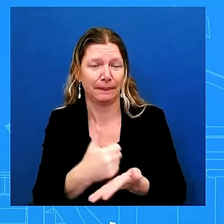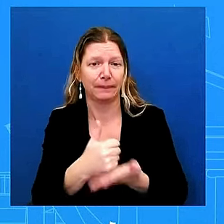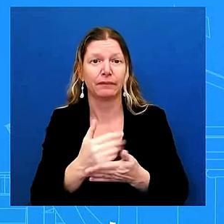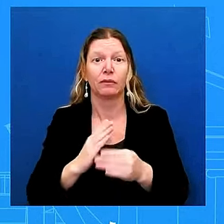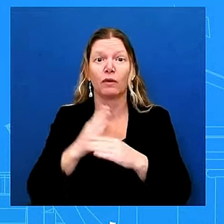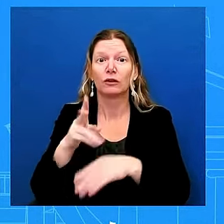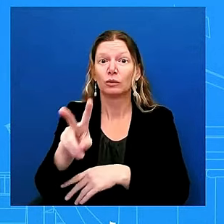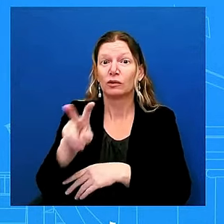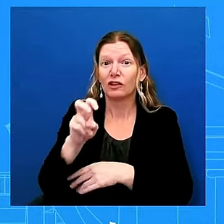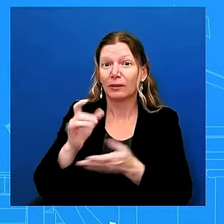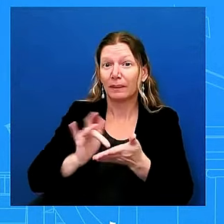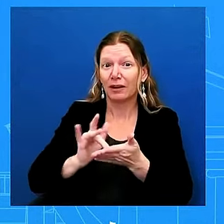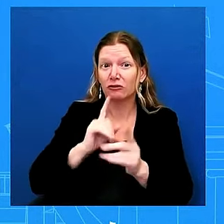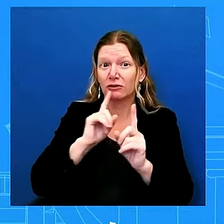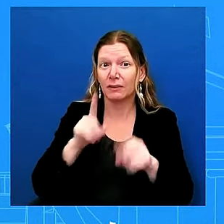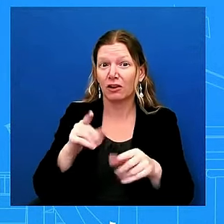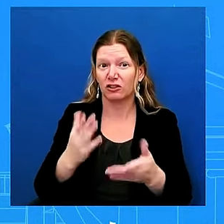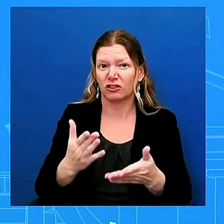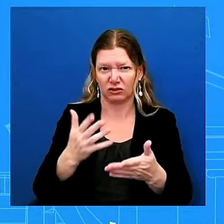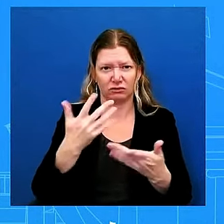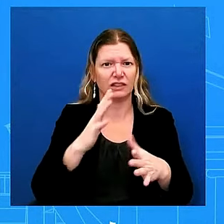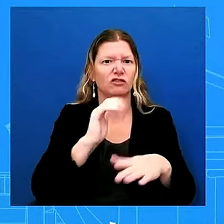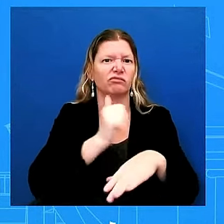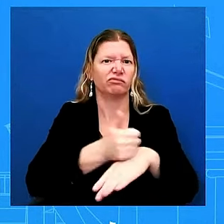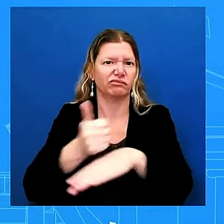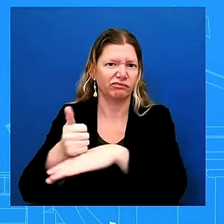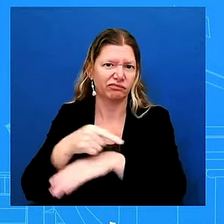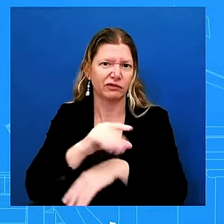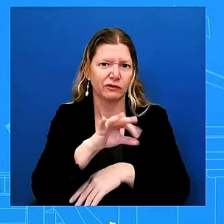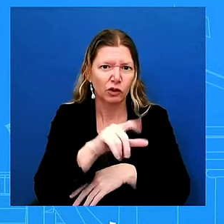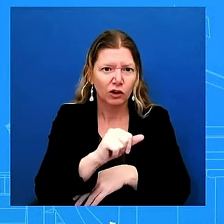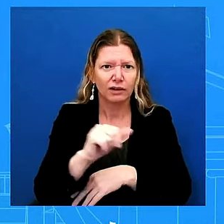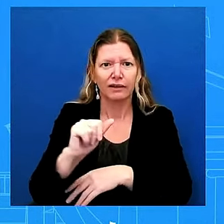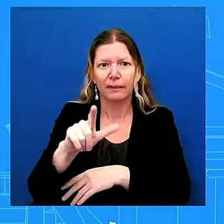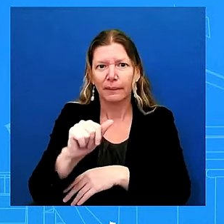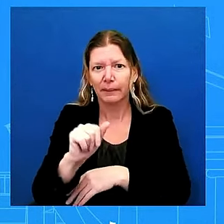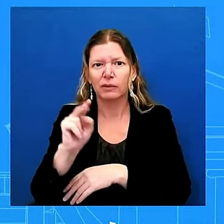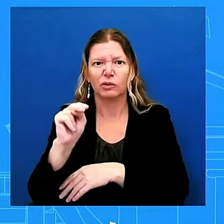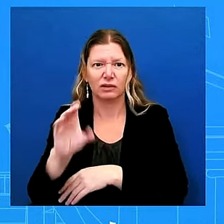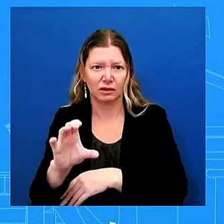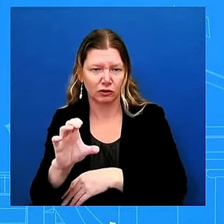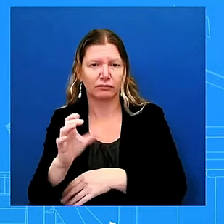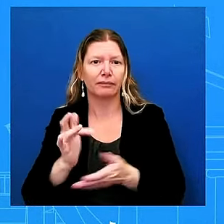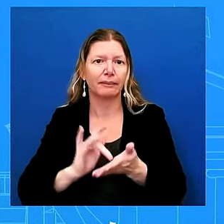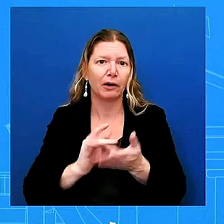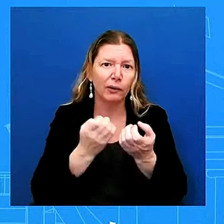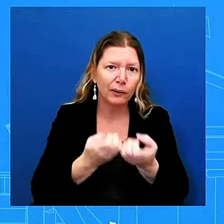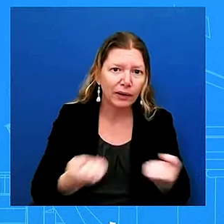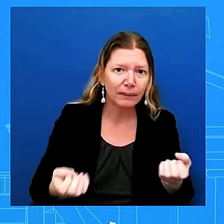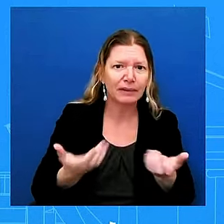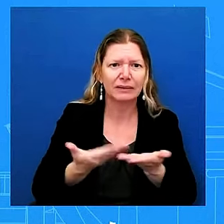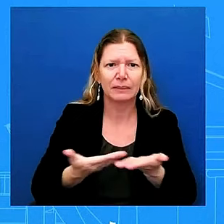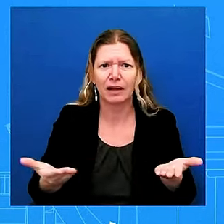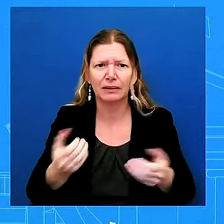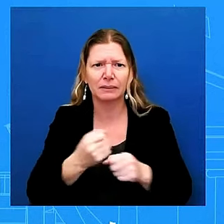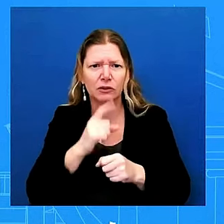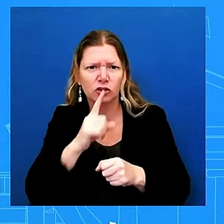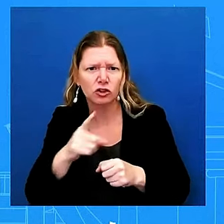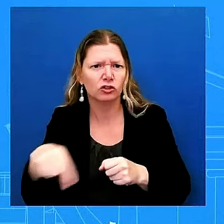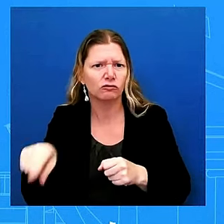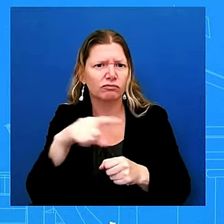supplies to ensure the continued health care delivery that is required following the landfall of hurricane helene